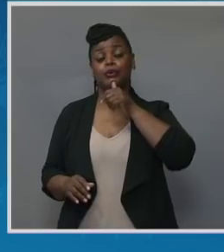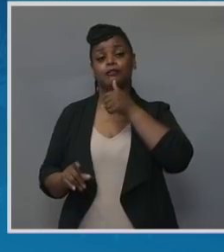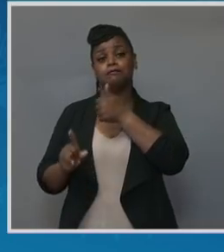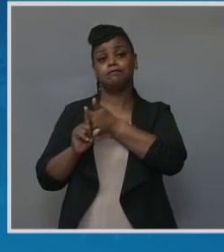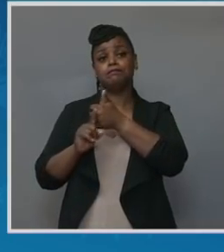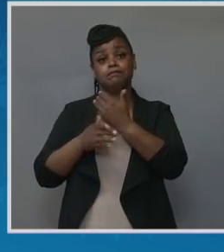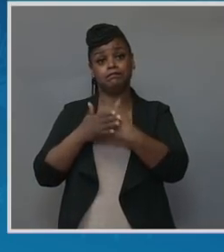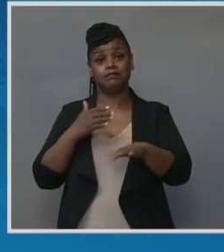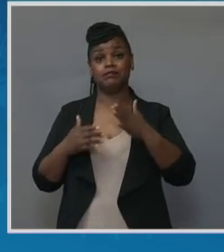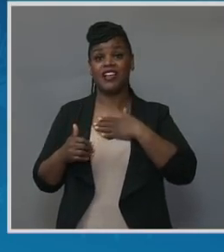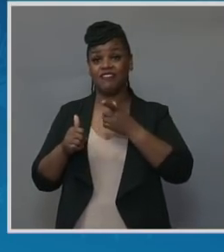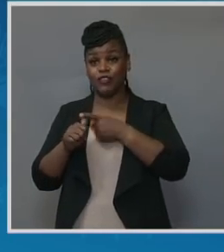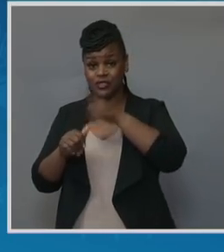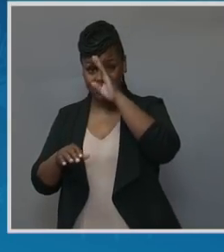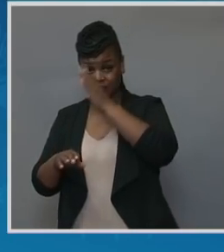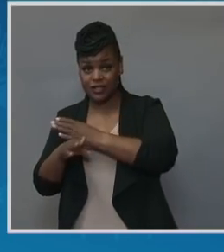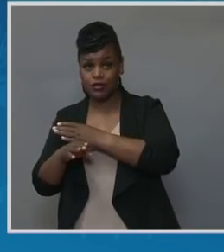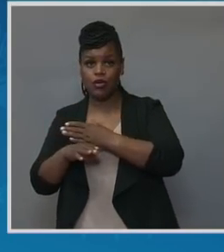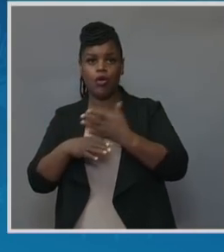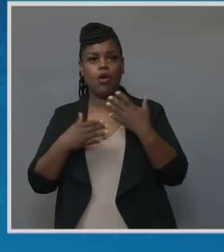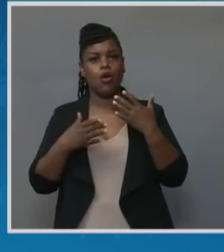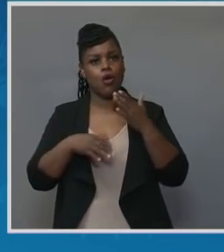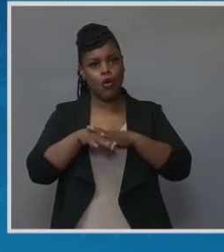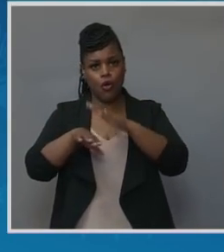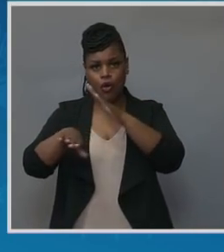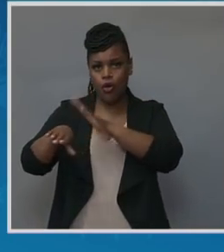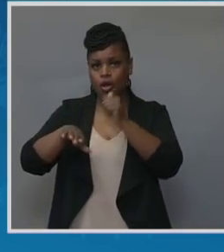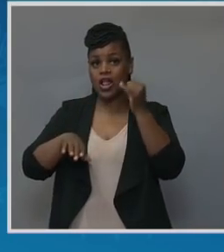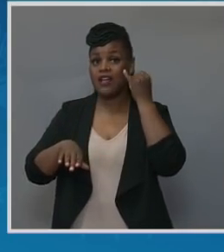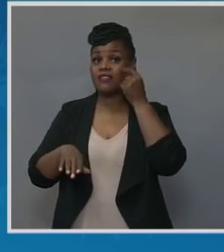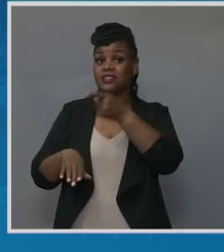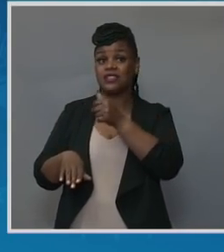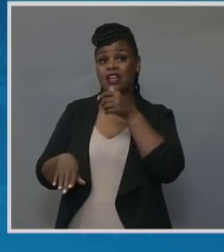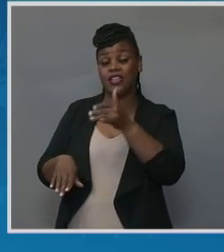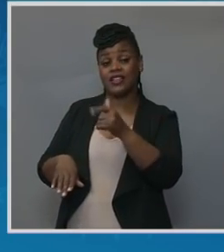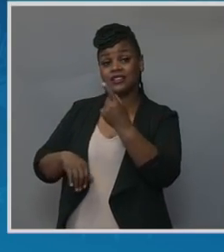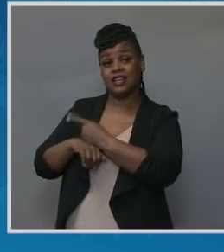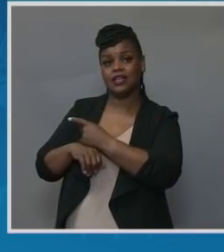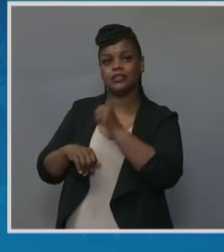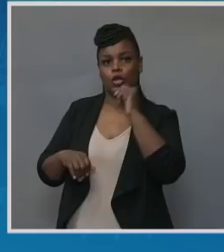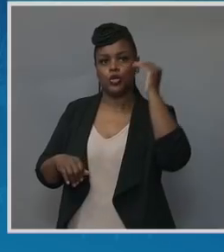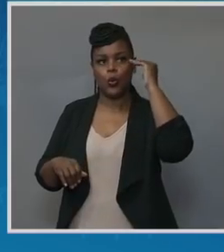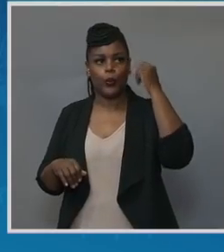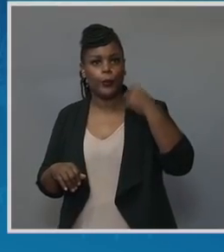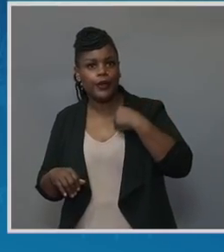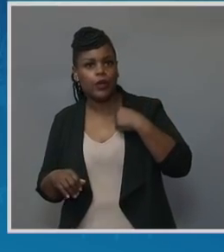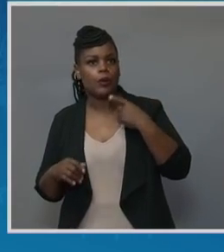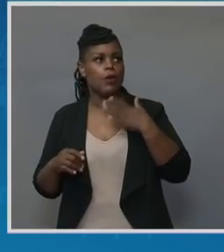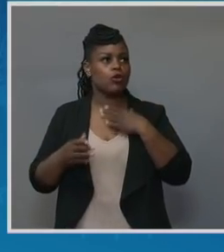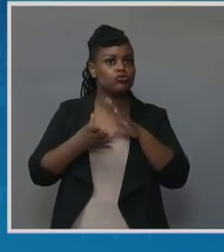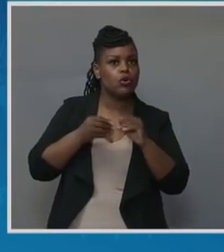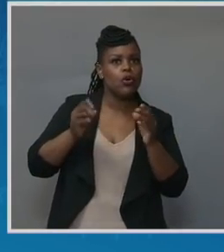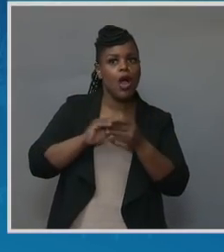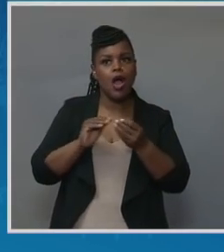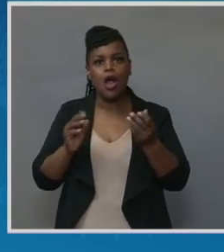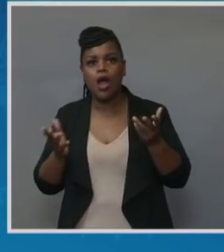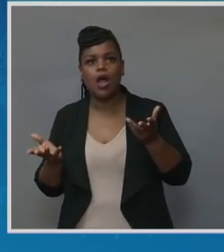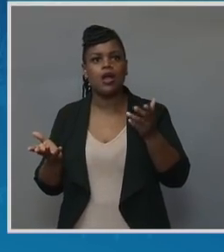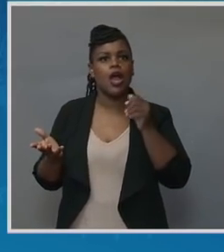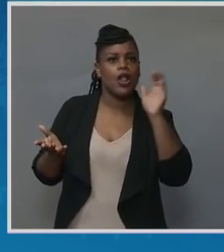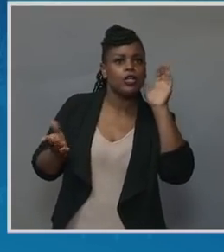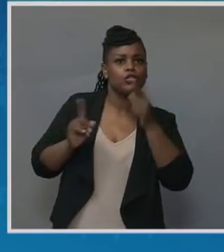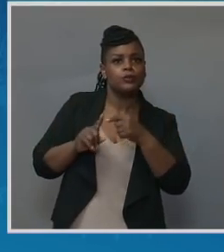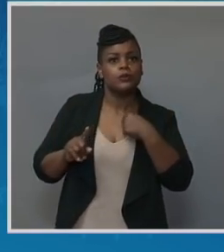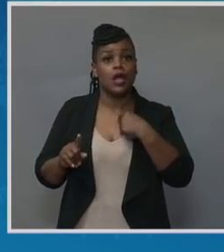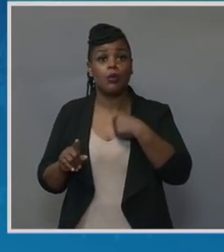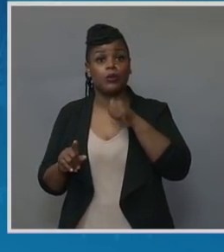that day, and if she wasn't, she wasn't there that day, if she didn't know me, she didn't know my story, she didn't listen to me, I wouldn't be